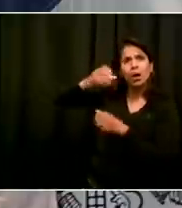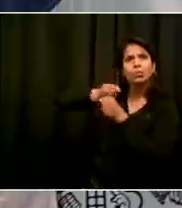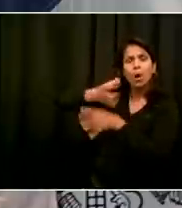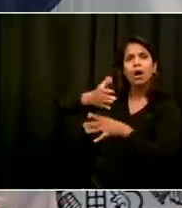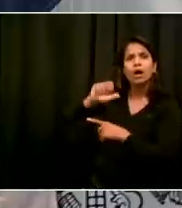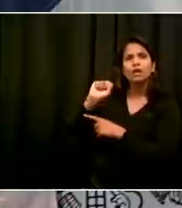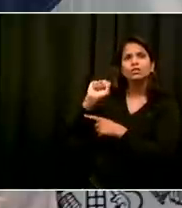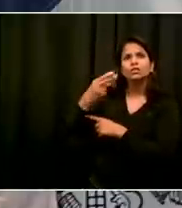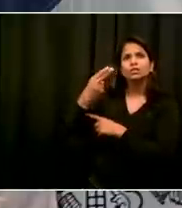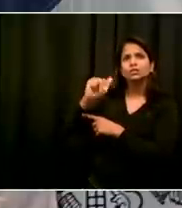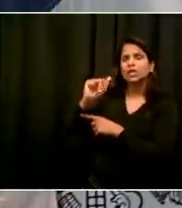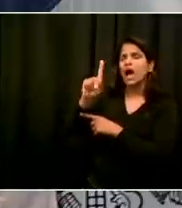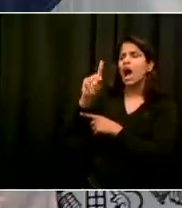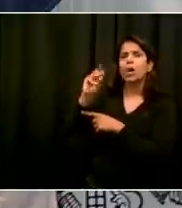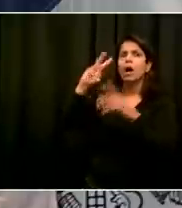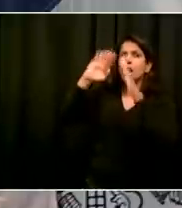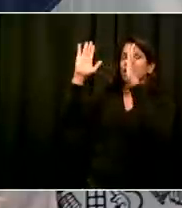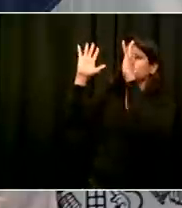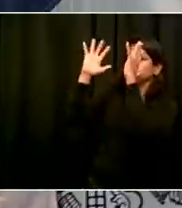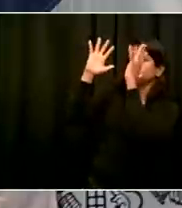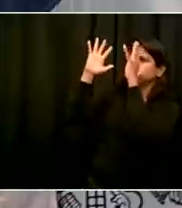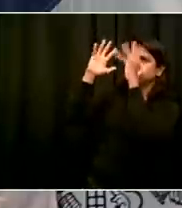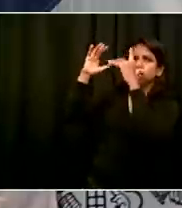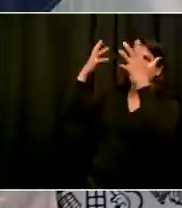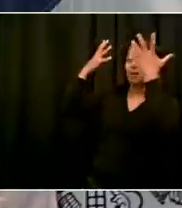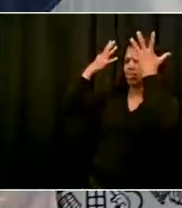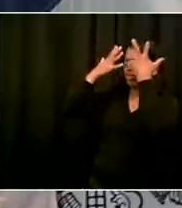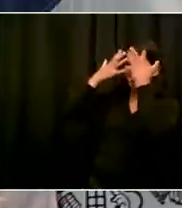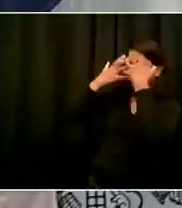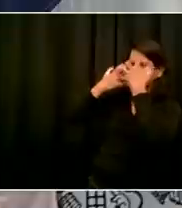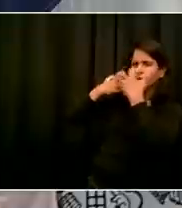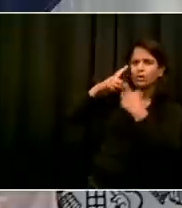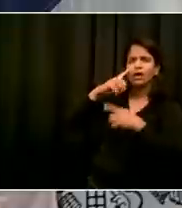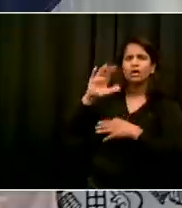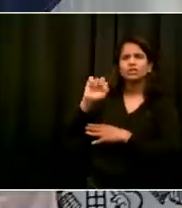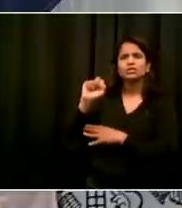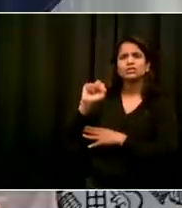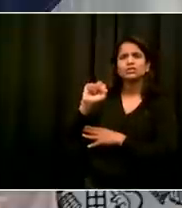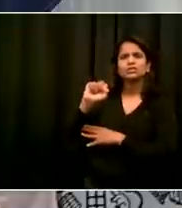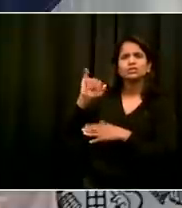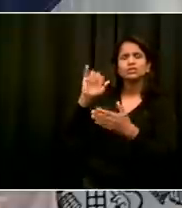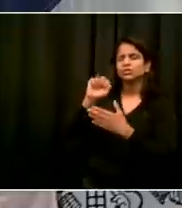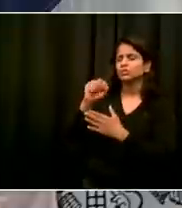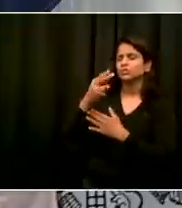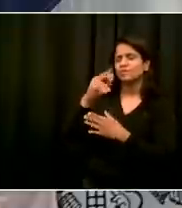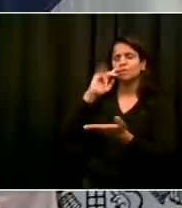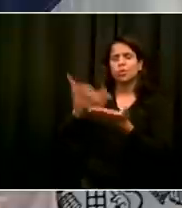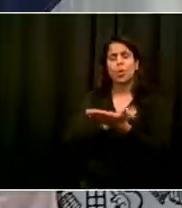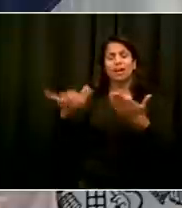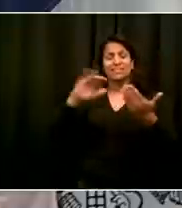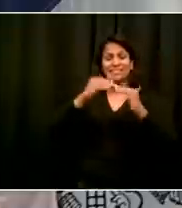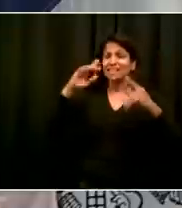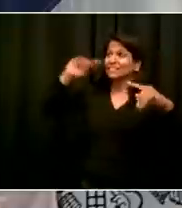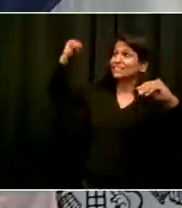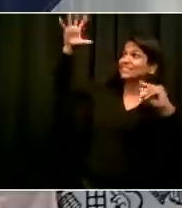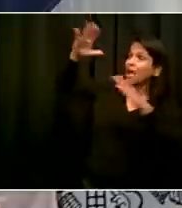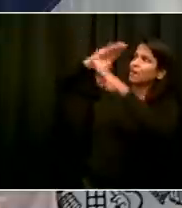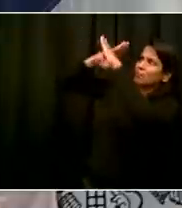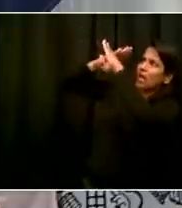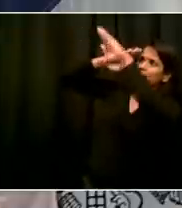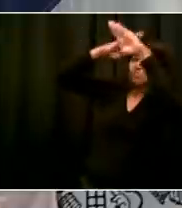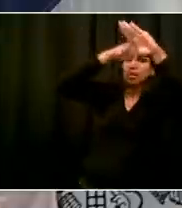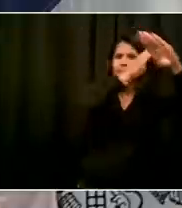city and DCP currently support includes at least a 39 story building, to which your own Parks Department